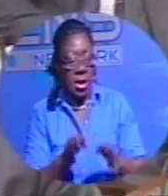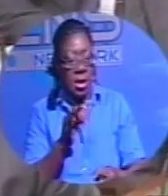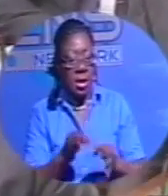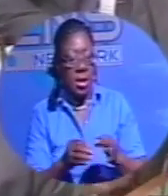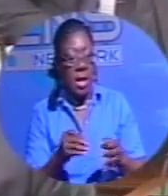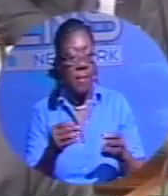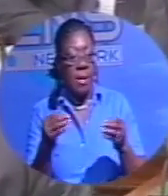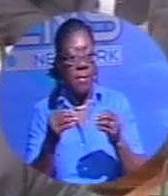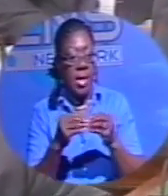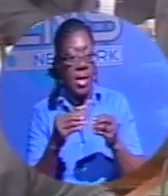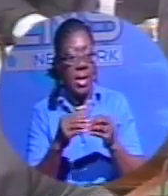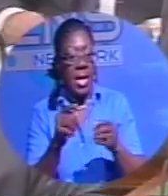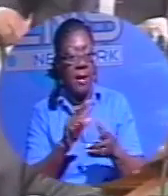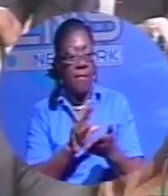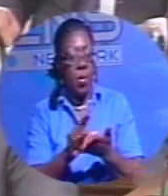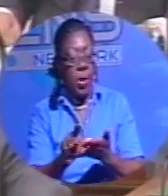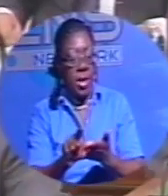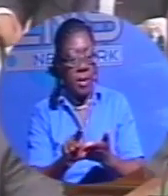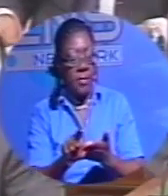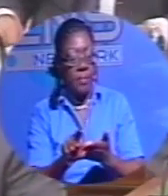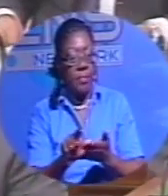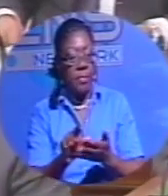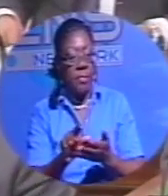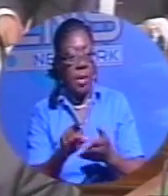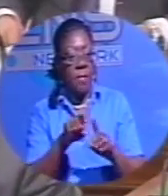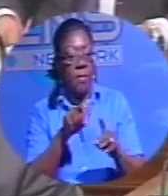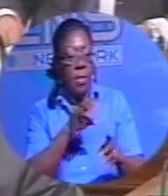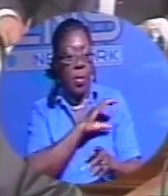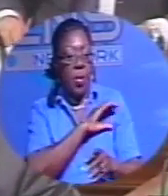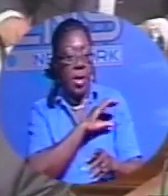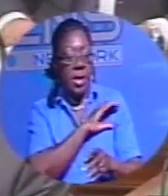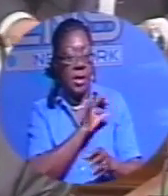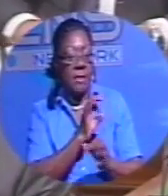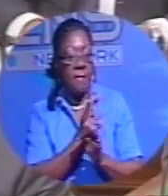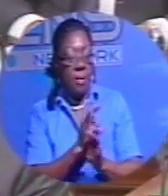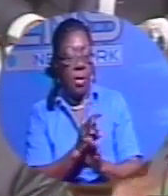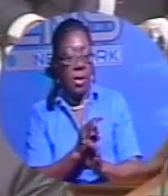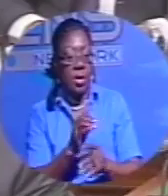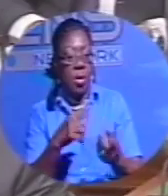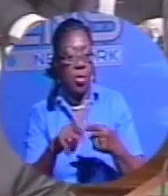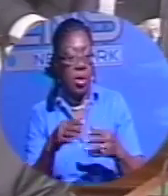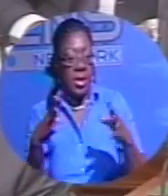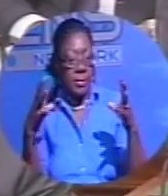by the Honorable Attorney General and senior leaders from the police force attend these meetings.